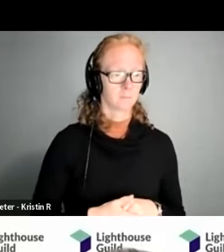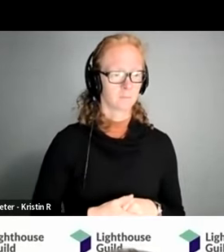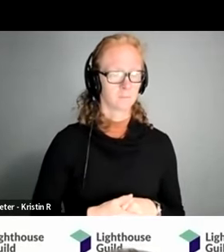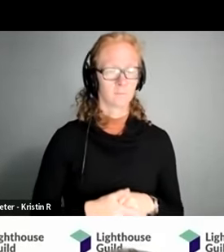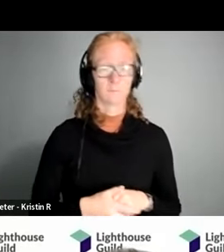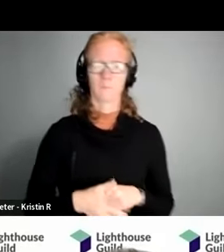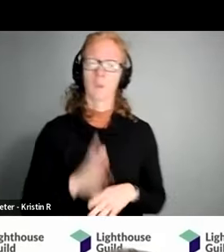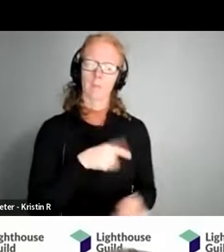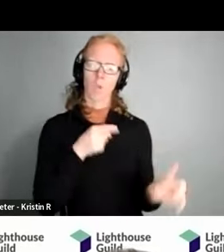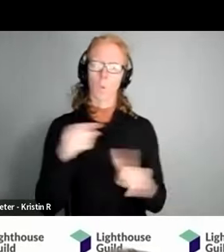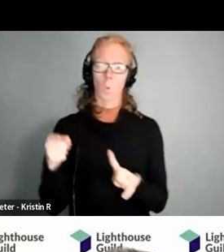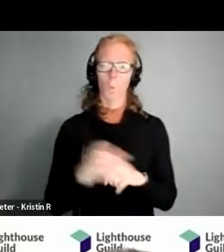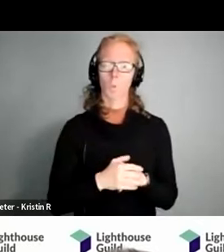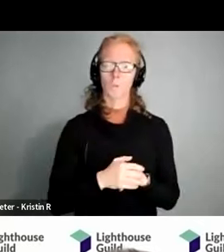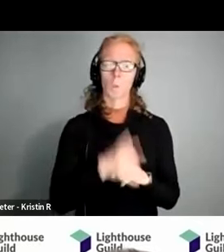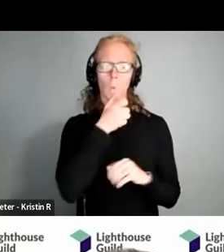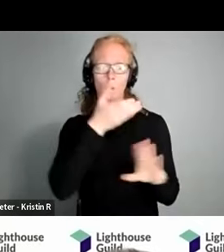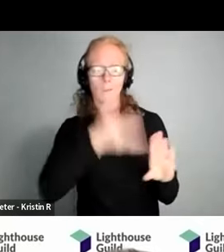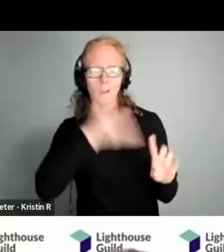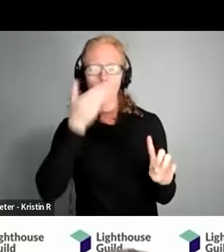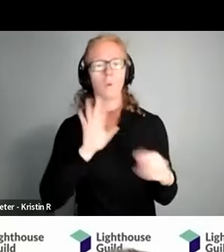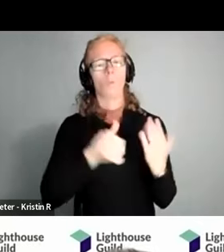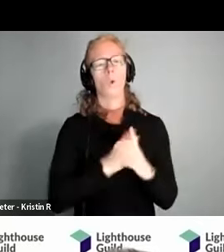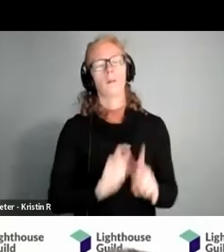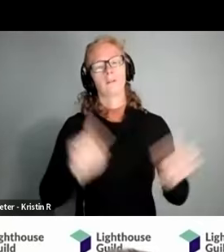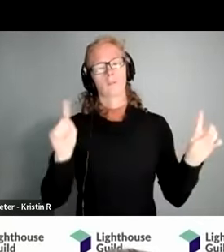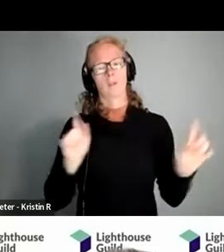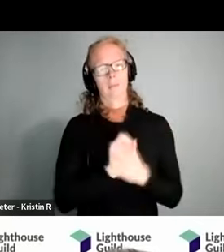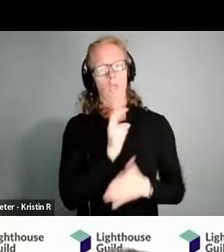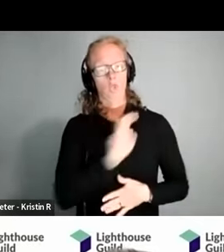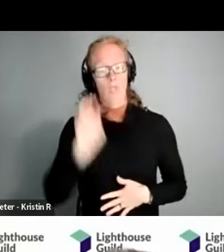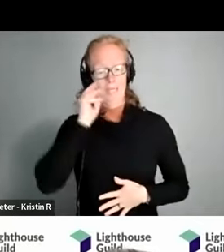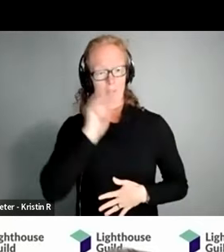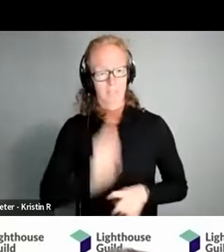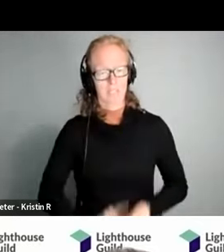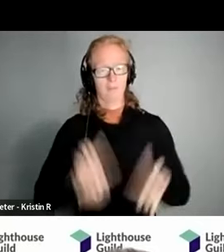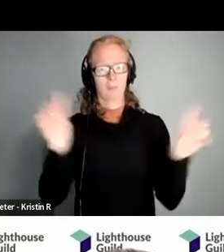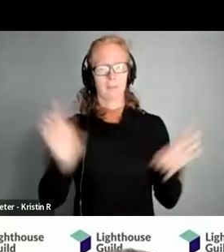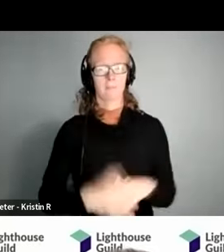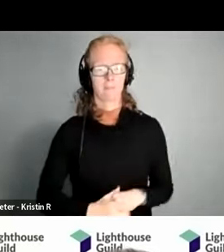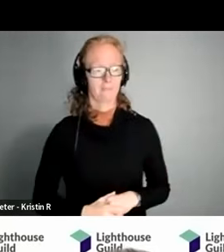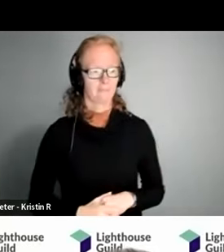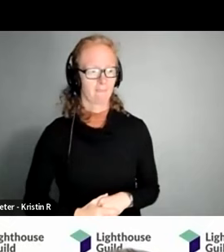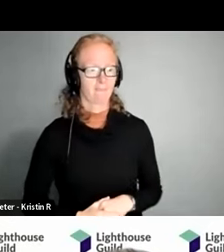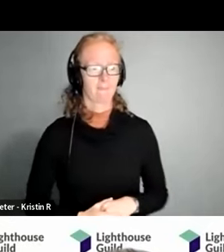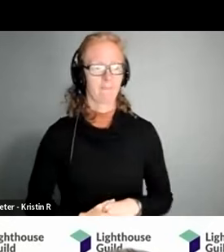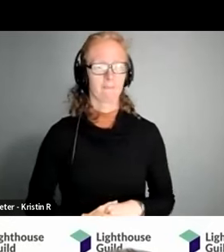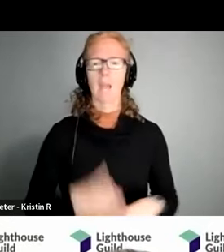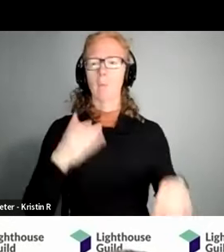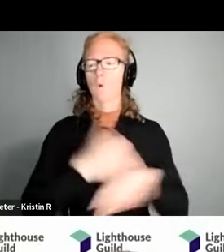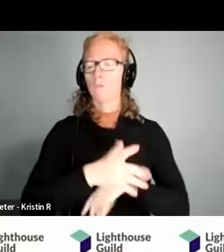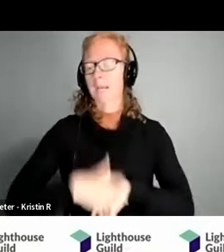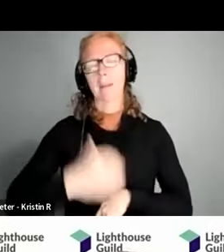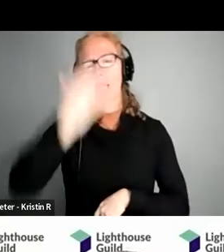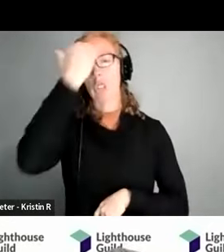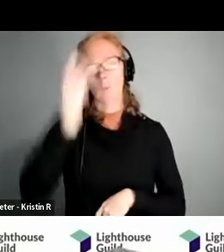who they are we're all different we're all experiencing that journey differently thank you well i've actually gone over time i knew we